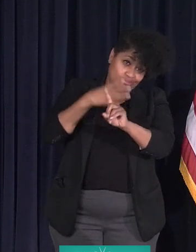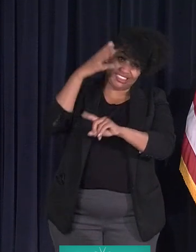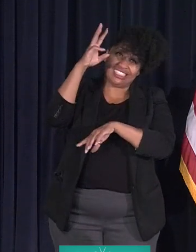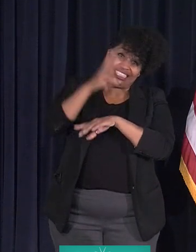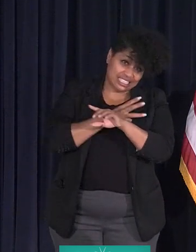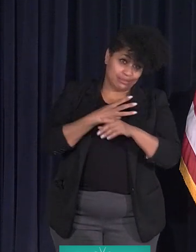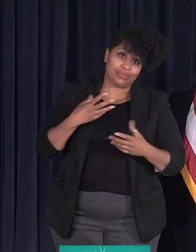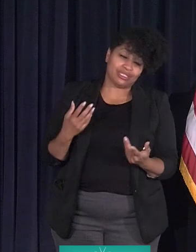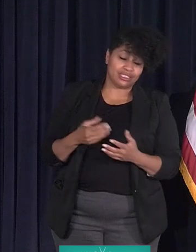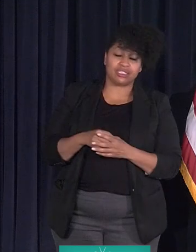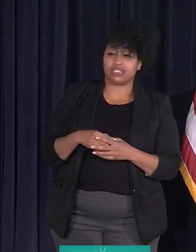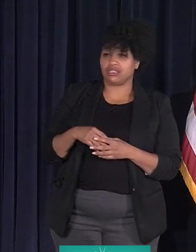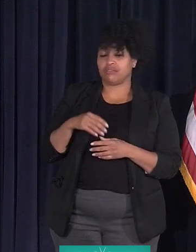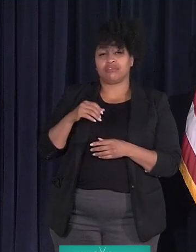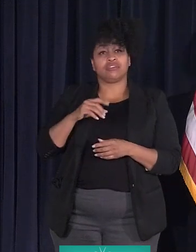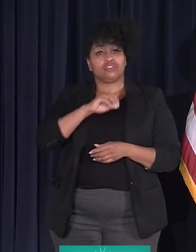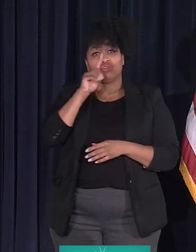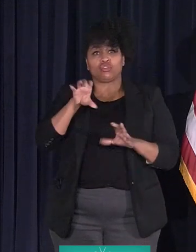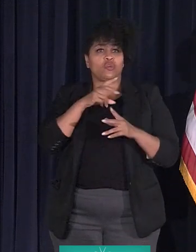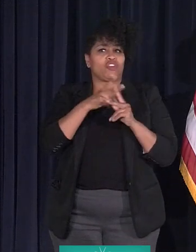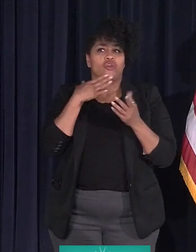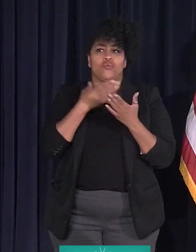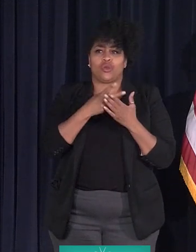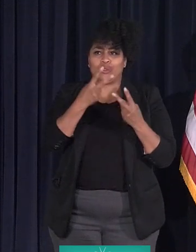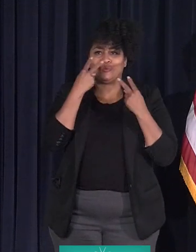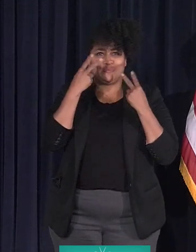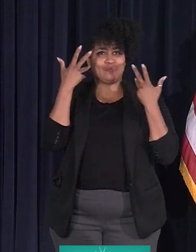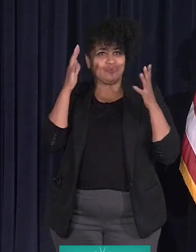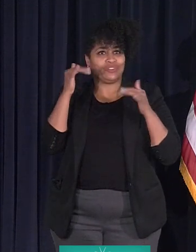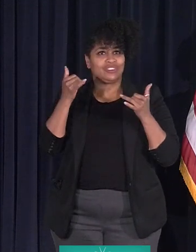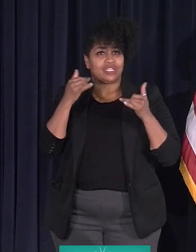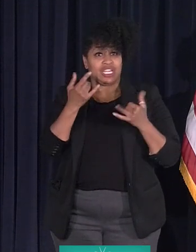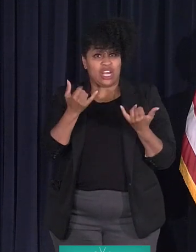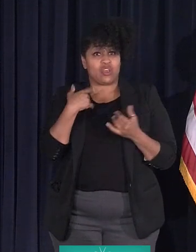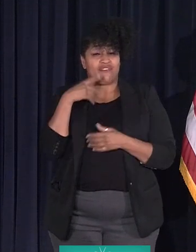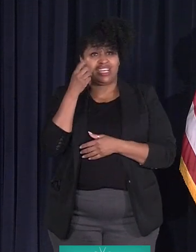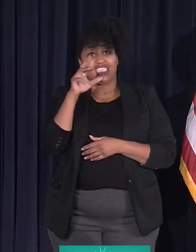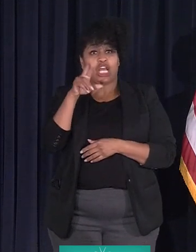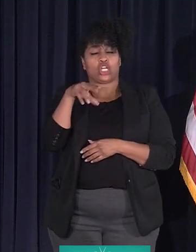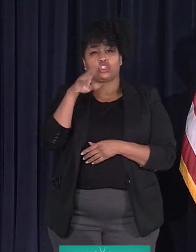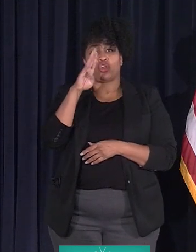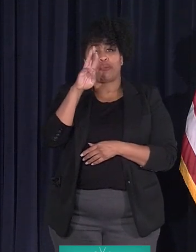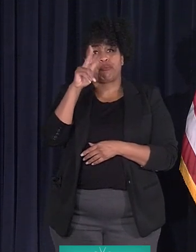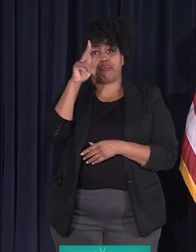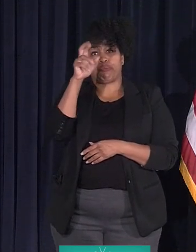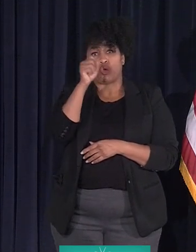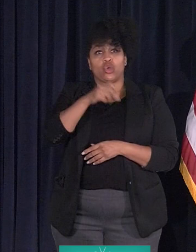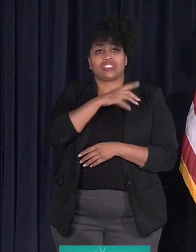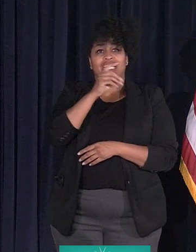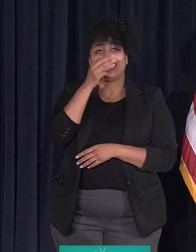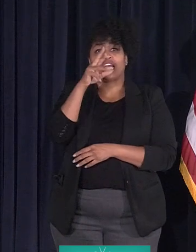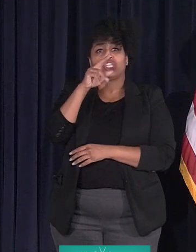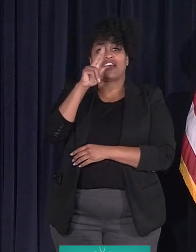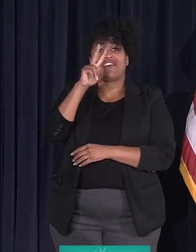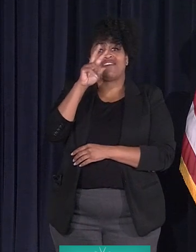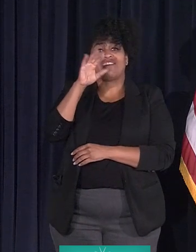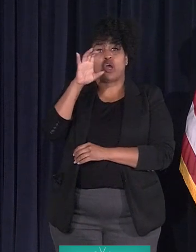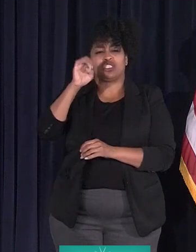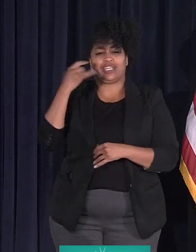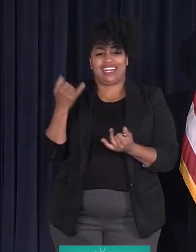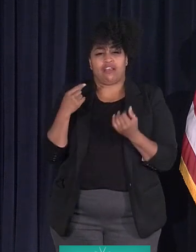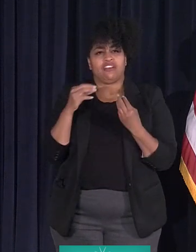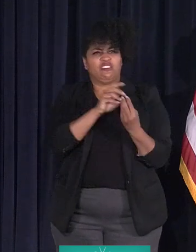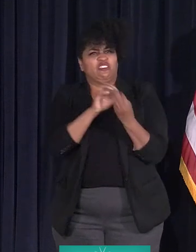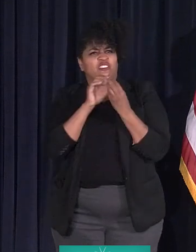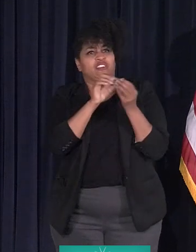But if you saw today, you now have Dr. Birx and Dr. Fauci, the two national leaders, fighting with the